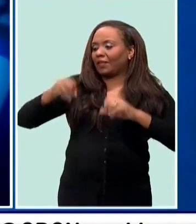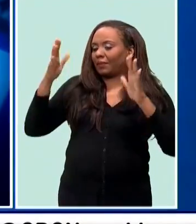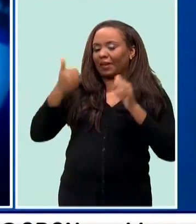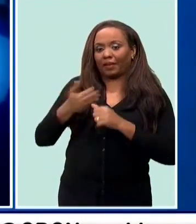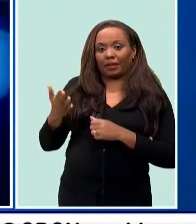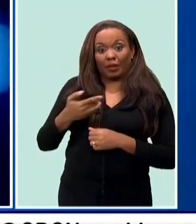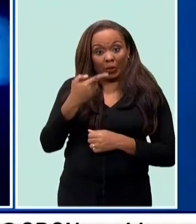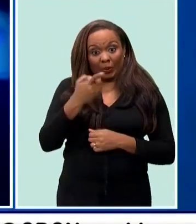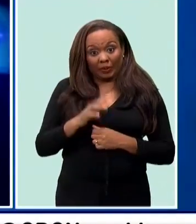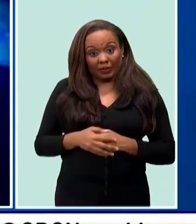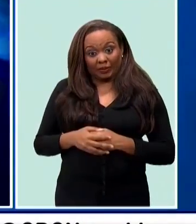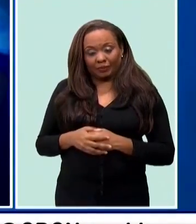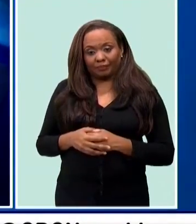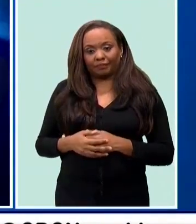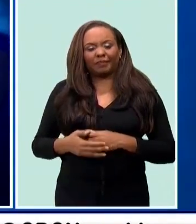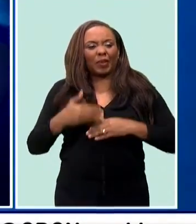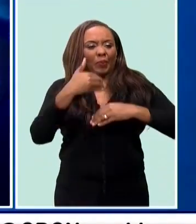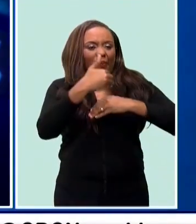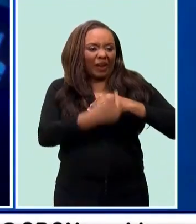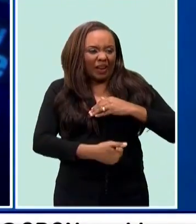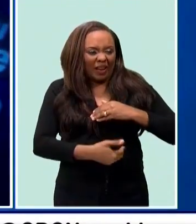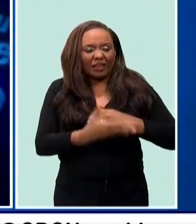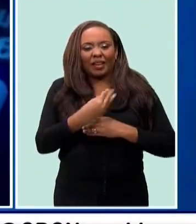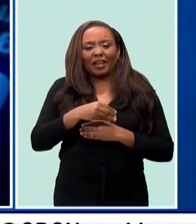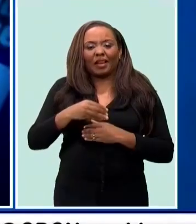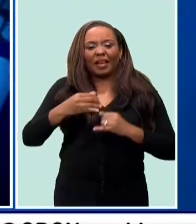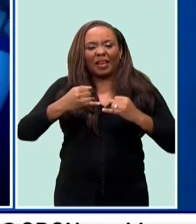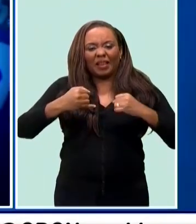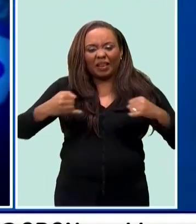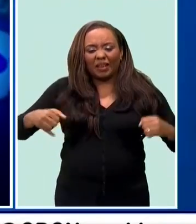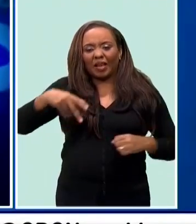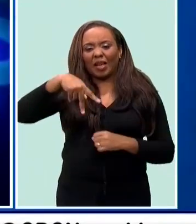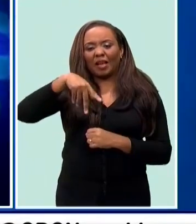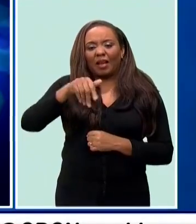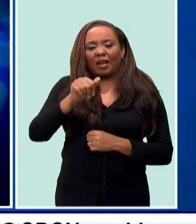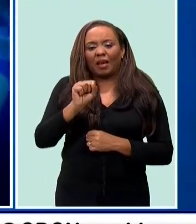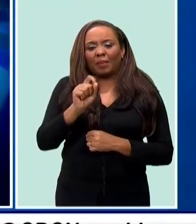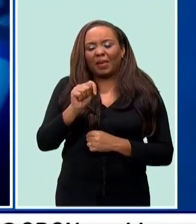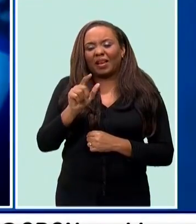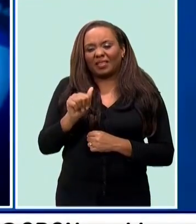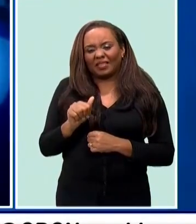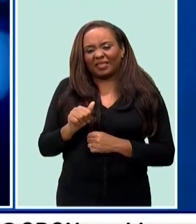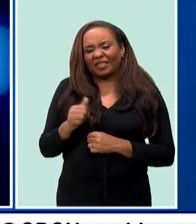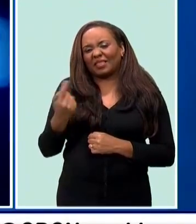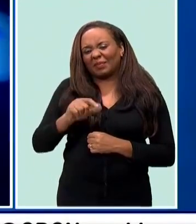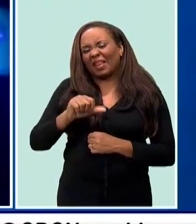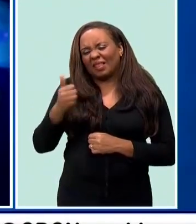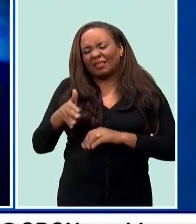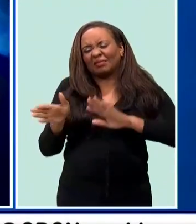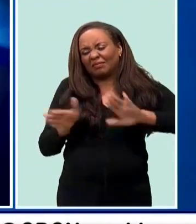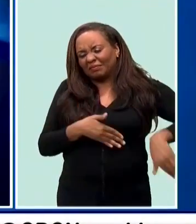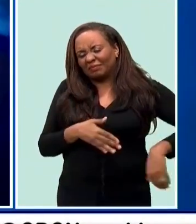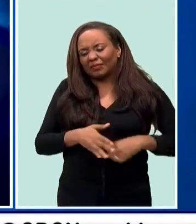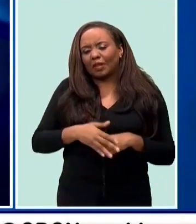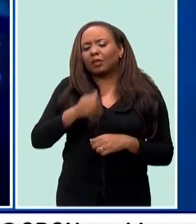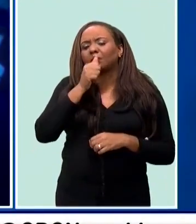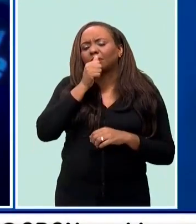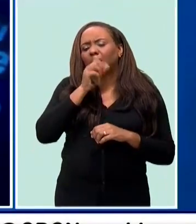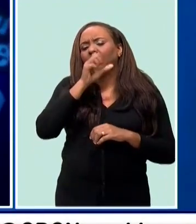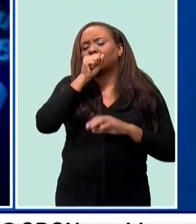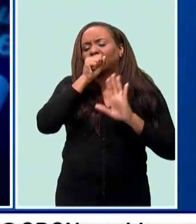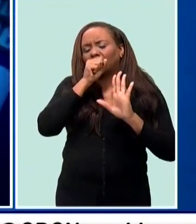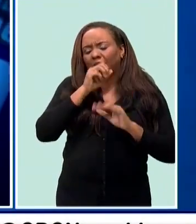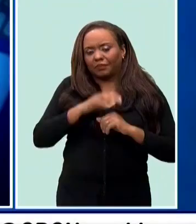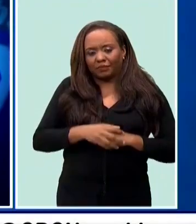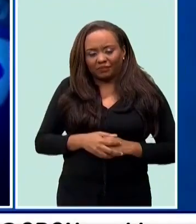What about you? Bread and pasta. And another bad habit that I won't reveal at this time, but you know it is. We'll keep that under wraps